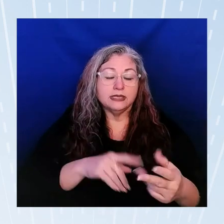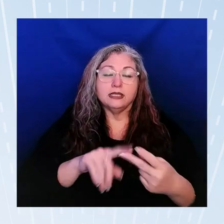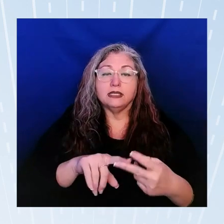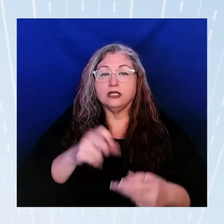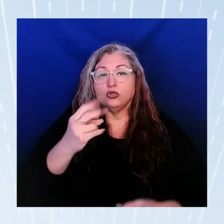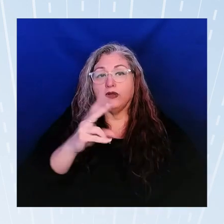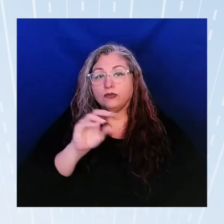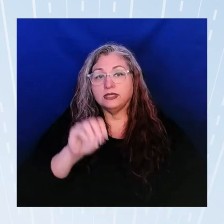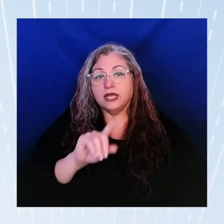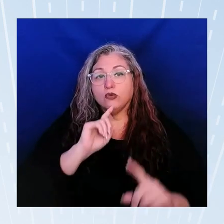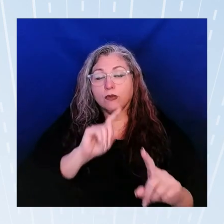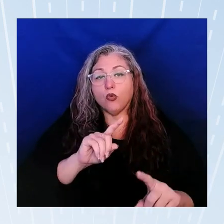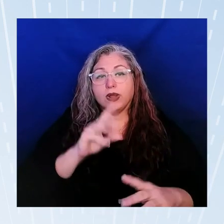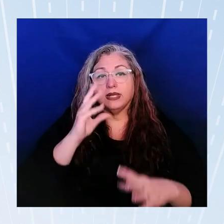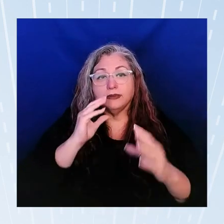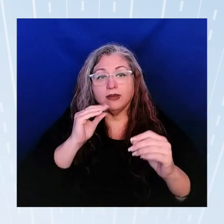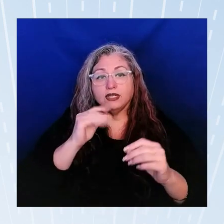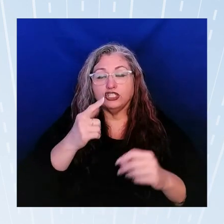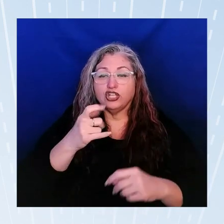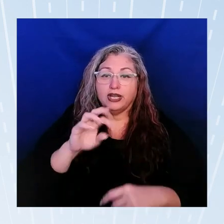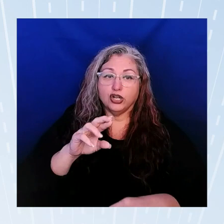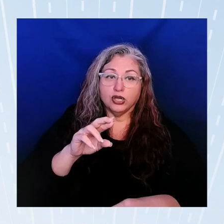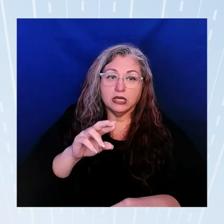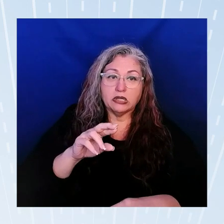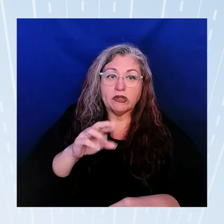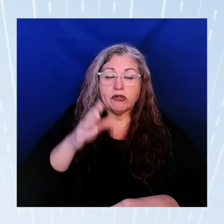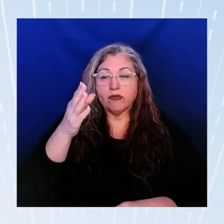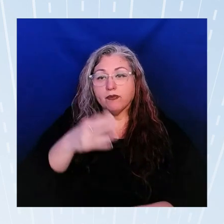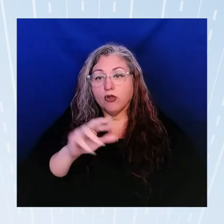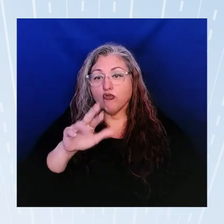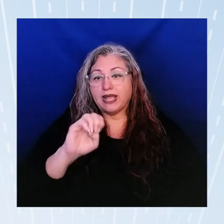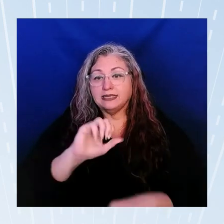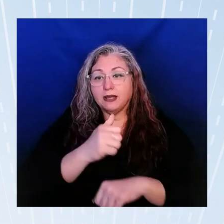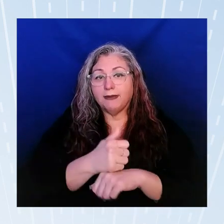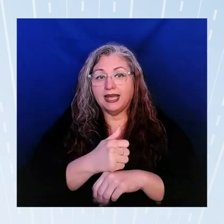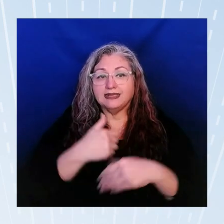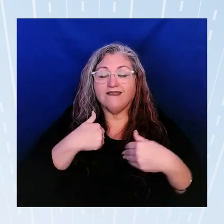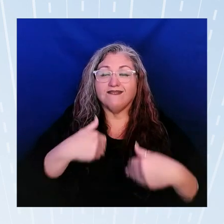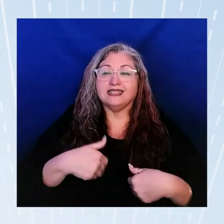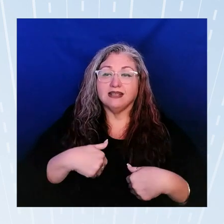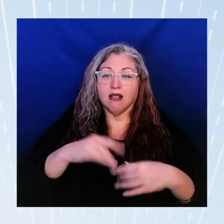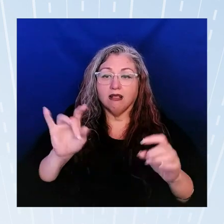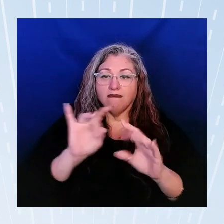percent reported experiencing gender and or race-based physical violence